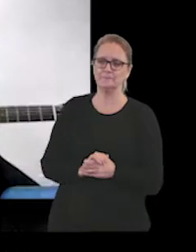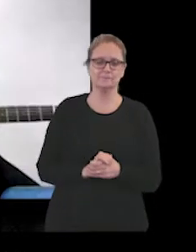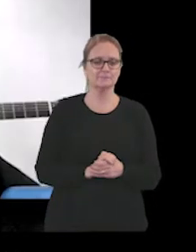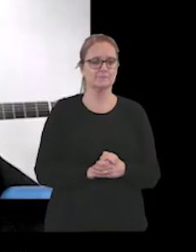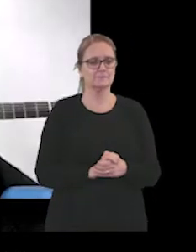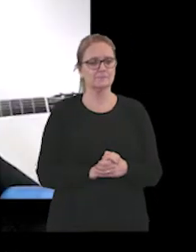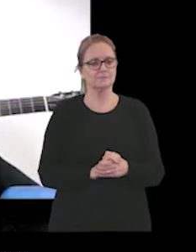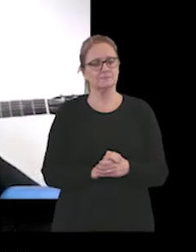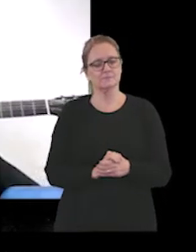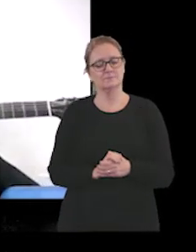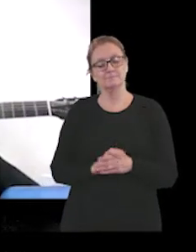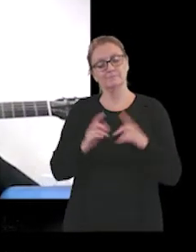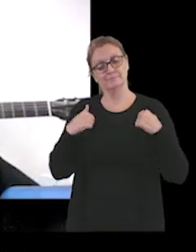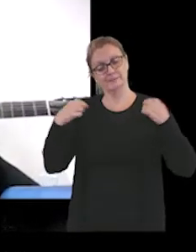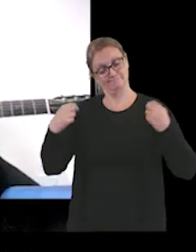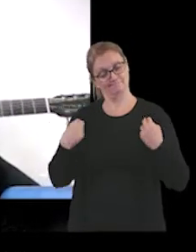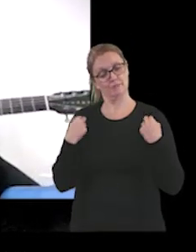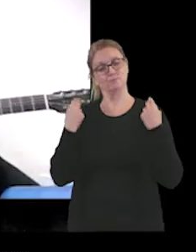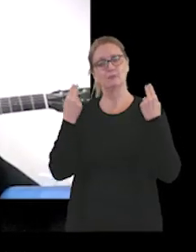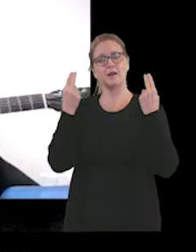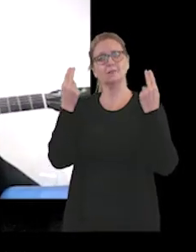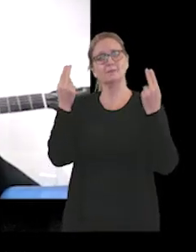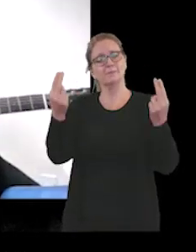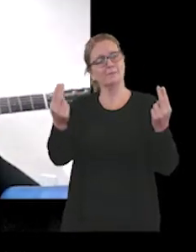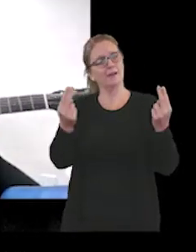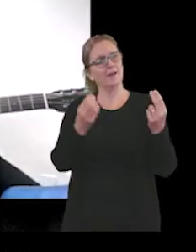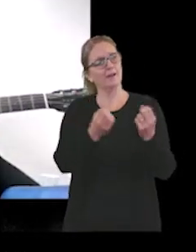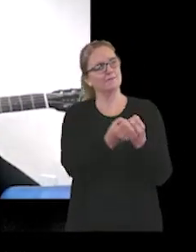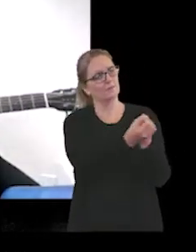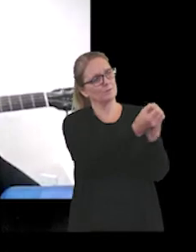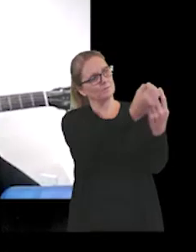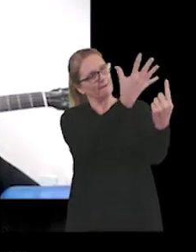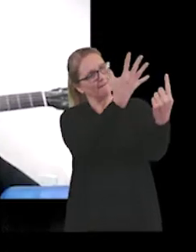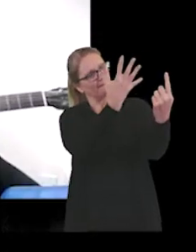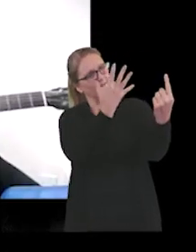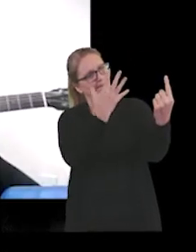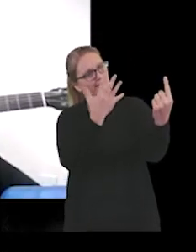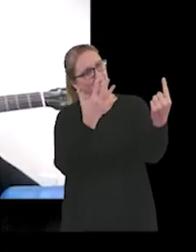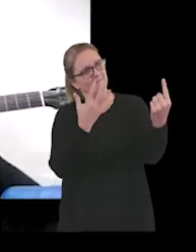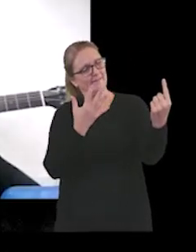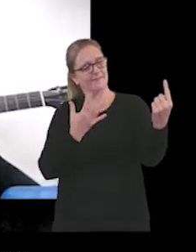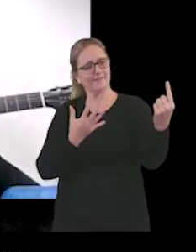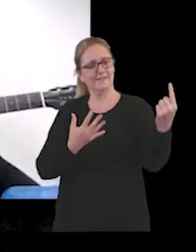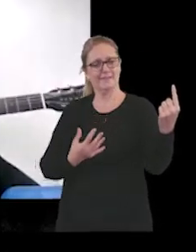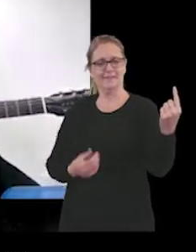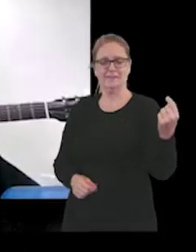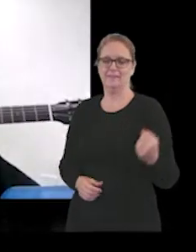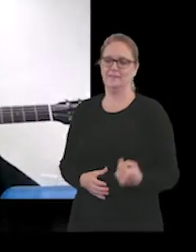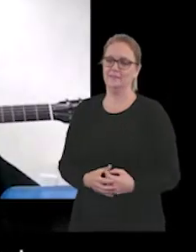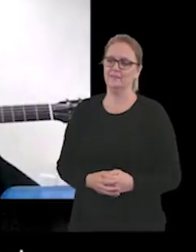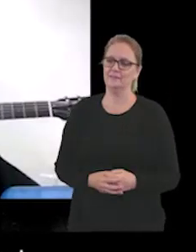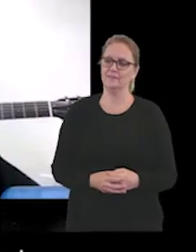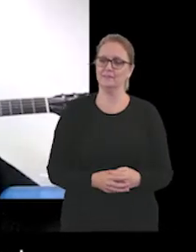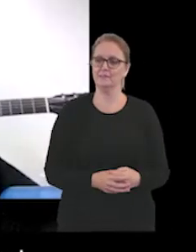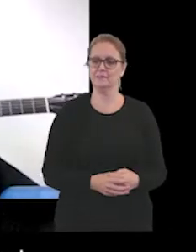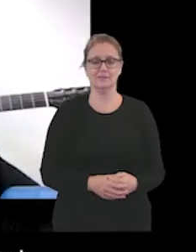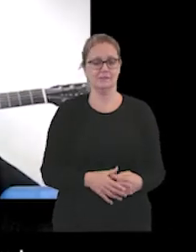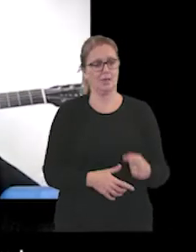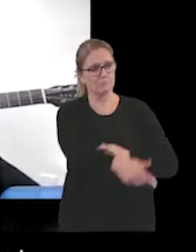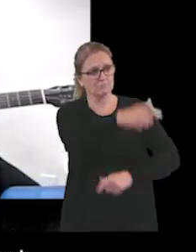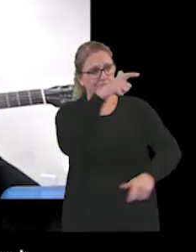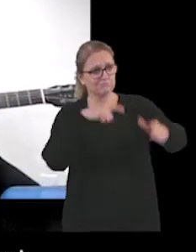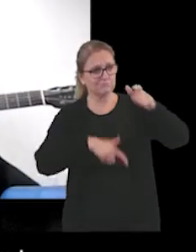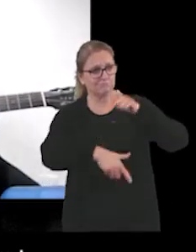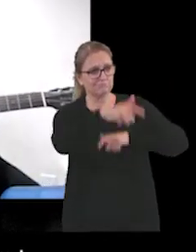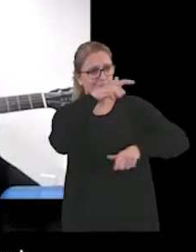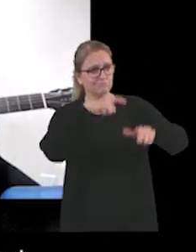As I rise above, I can see your light shining through. Words that